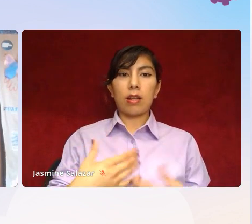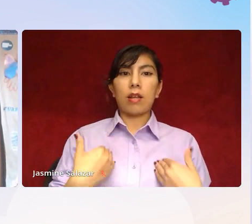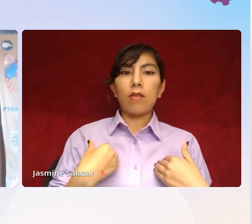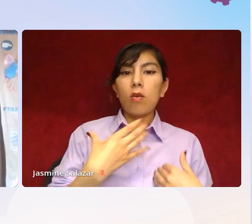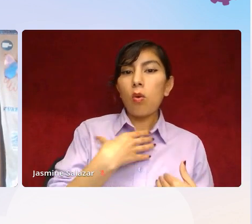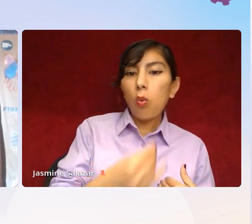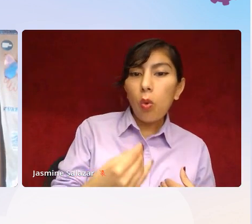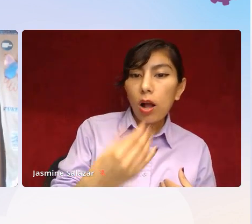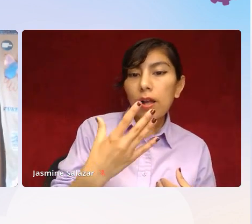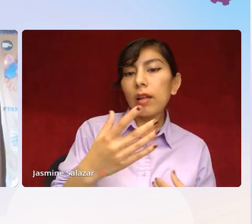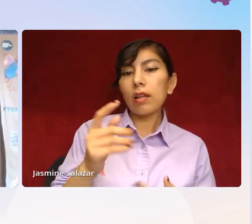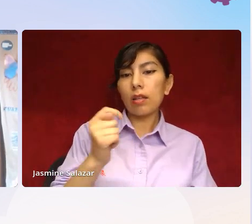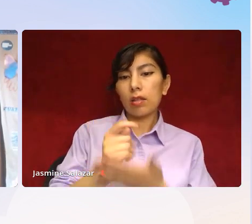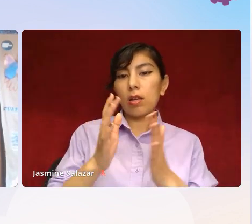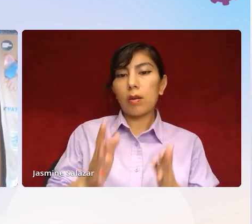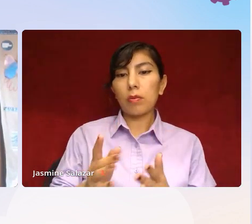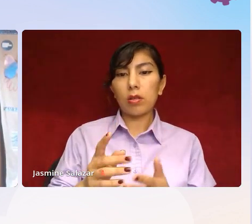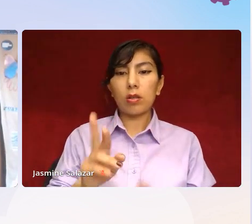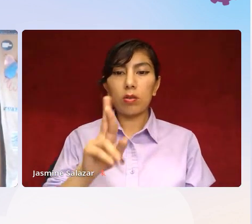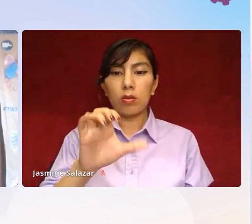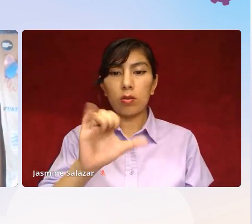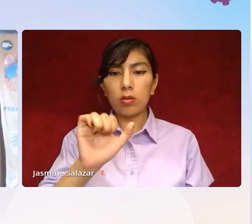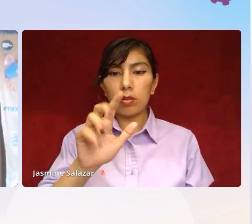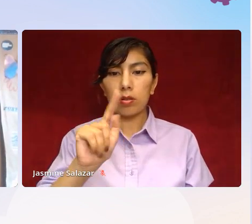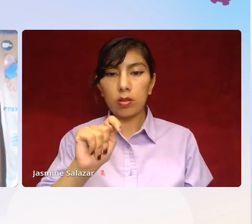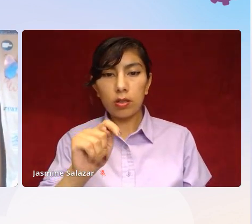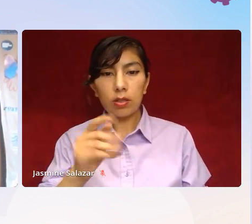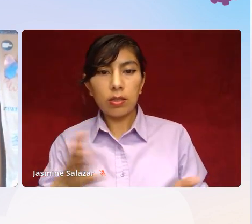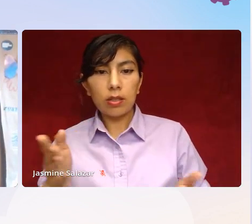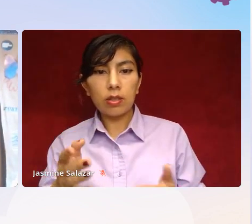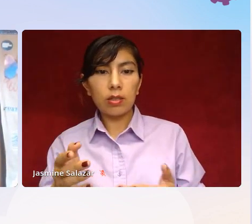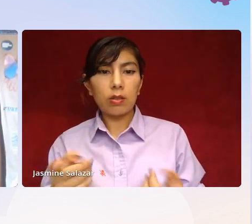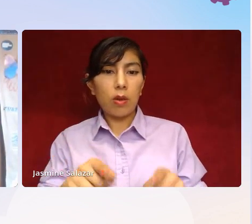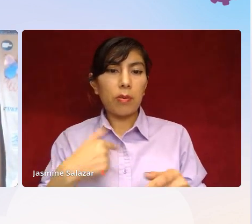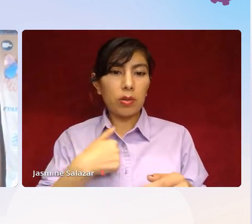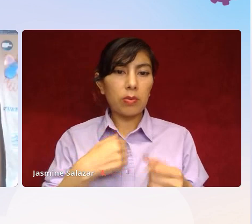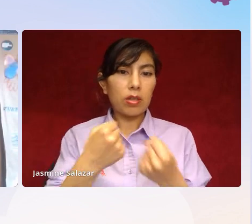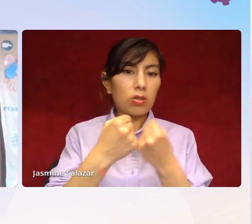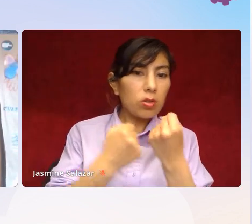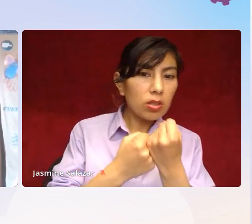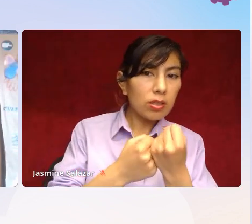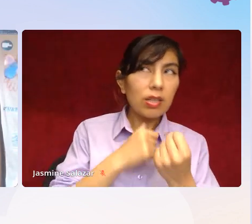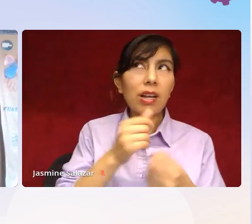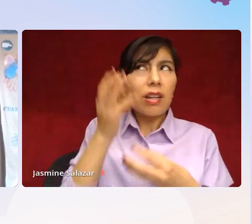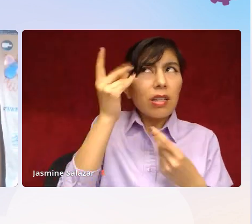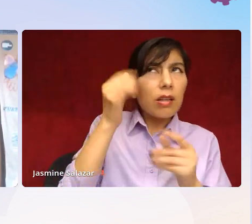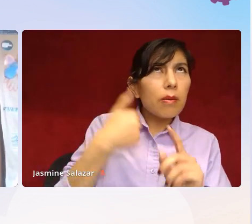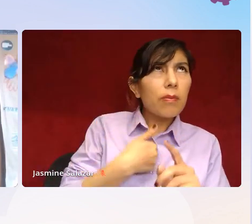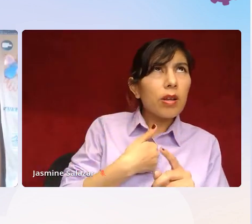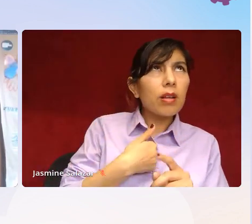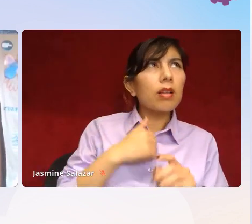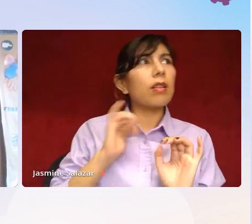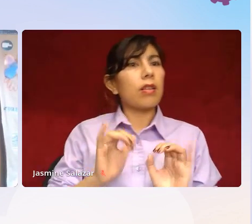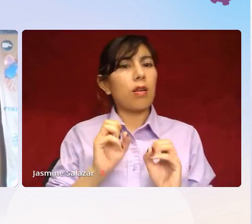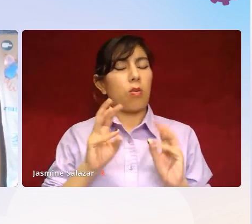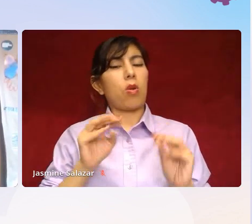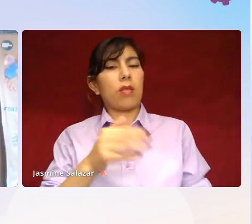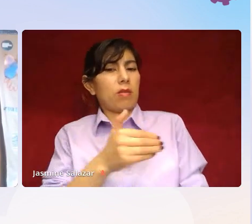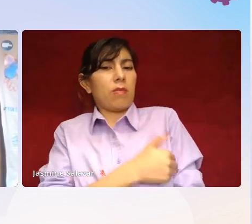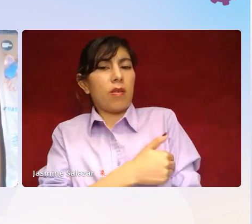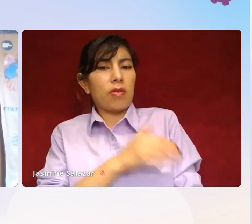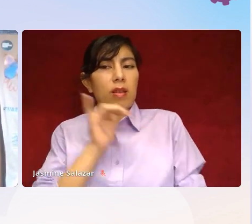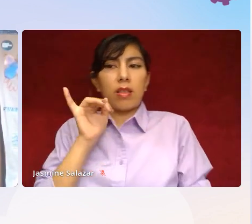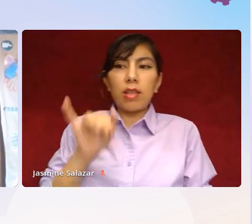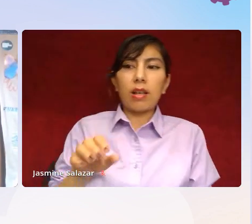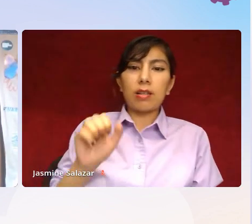tell me about racist things that were happening to me structurally that I'd never thought about, it was so powerful. I was like, this is